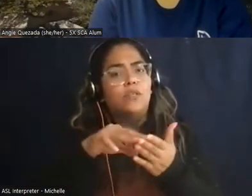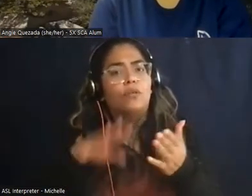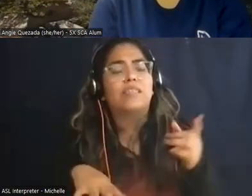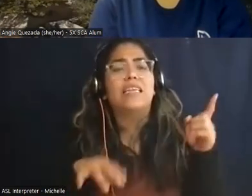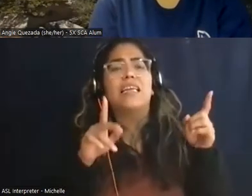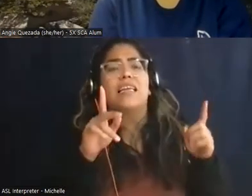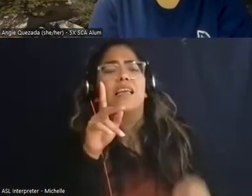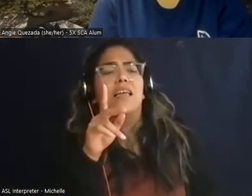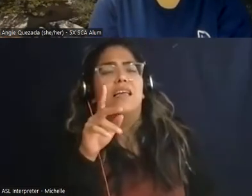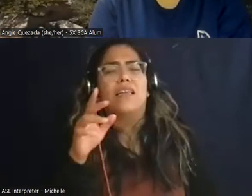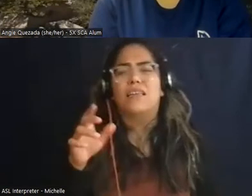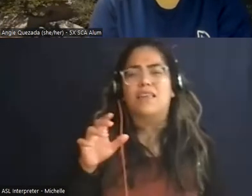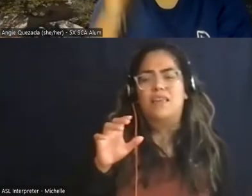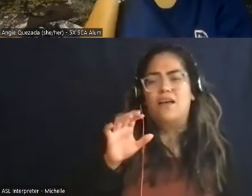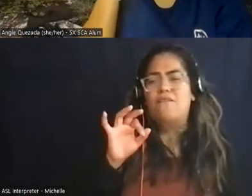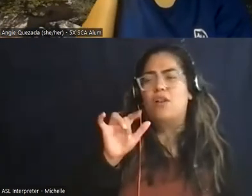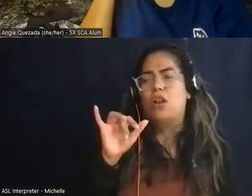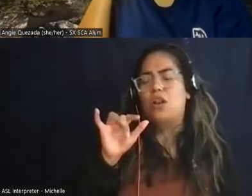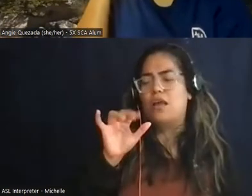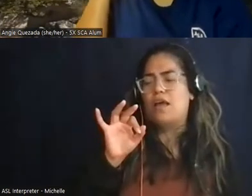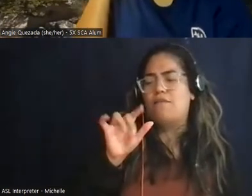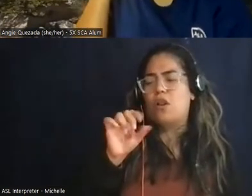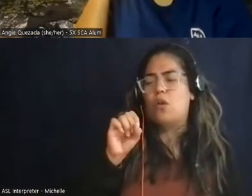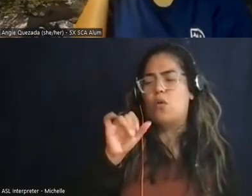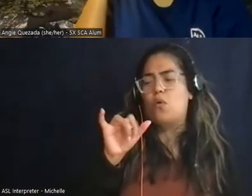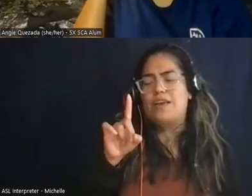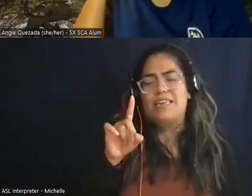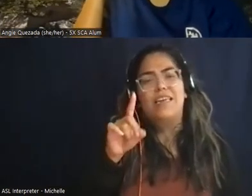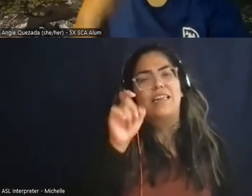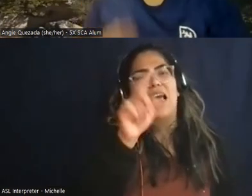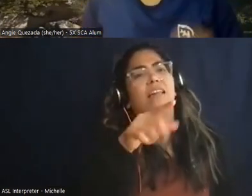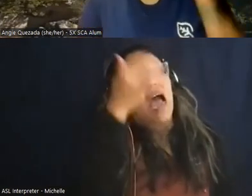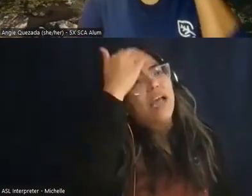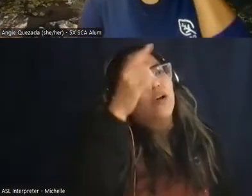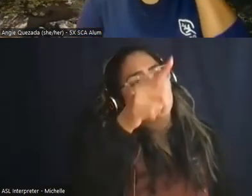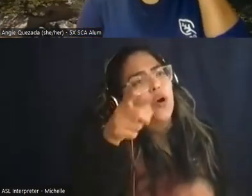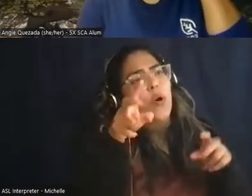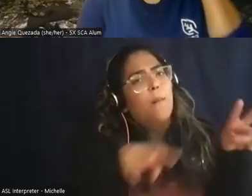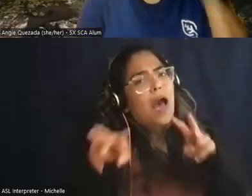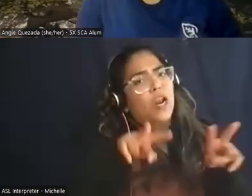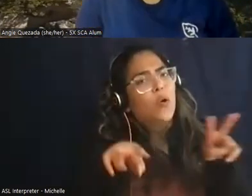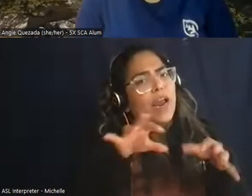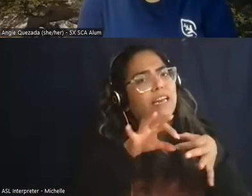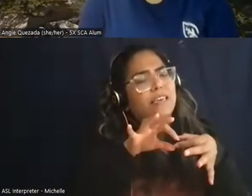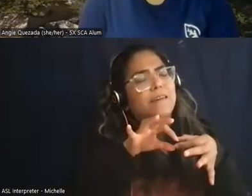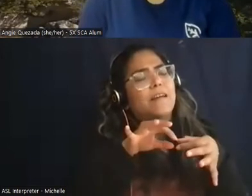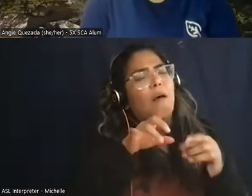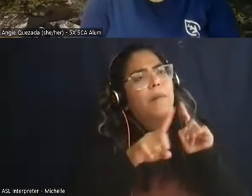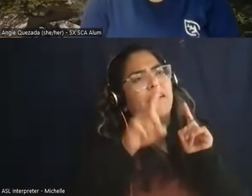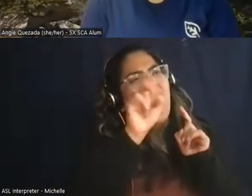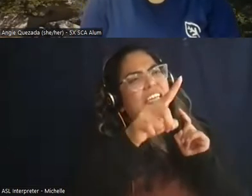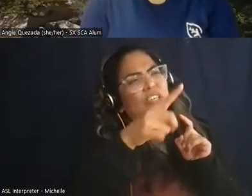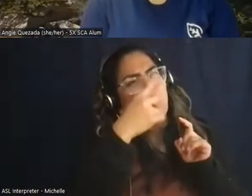but i'm going to defer for you to answer a piece of that question sure um well and i